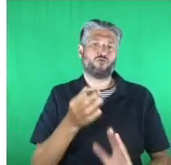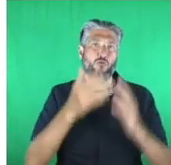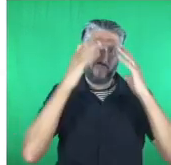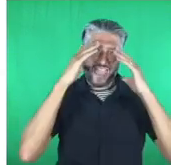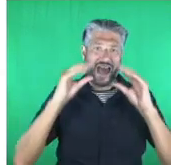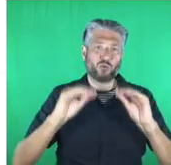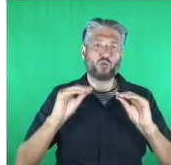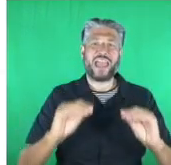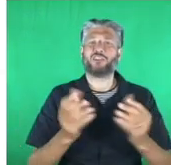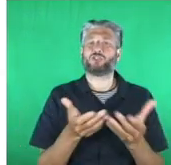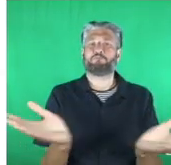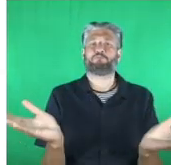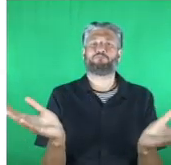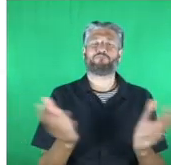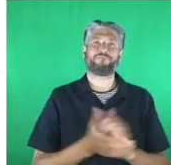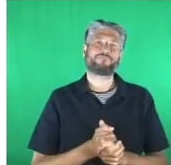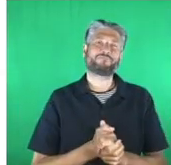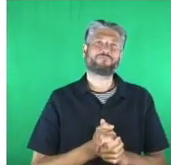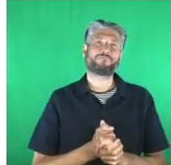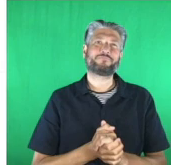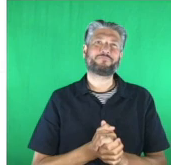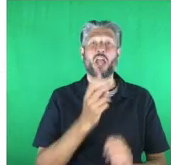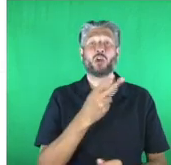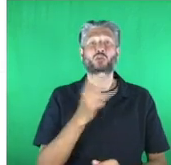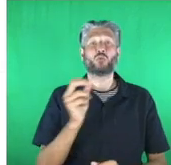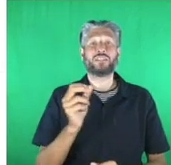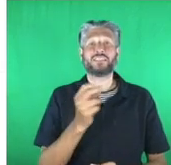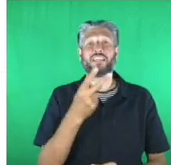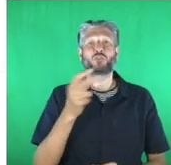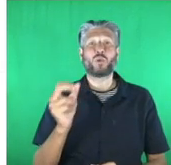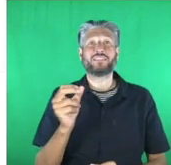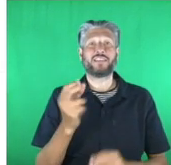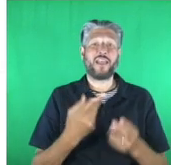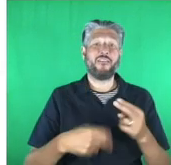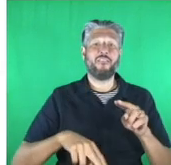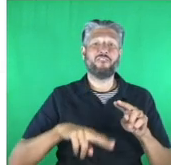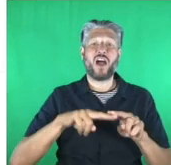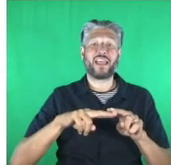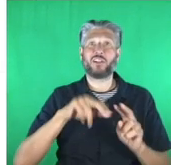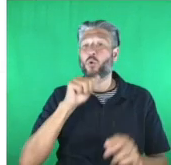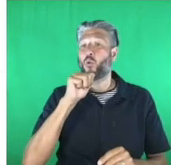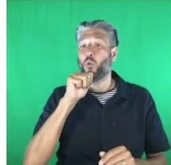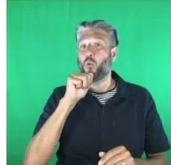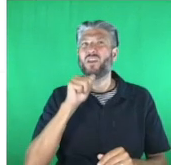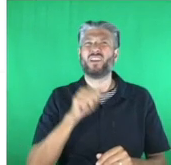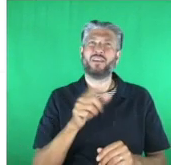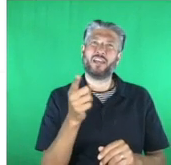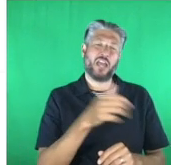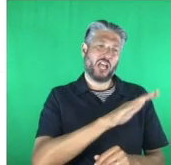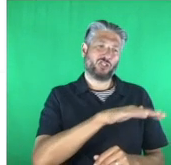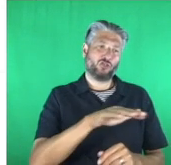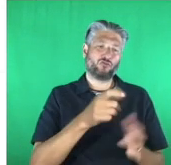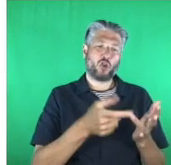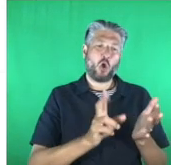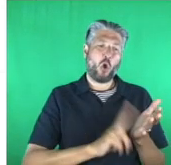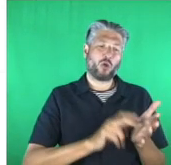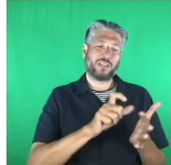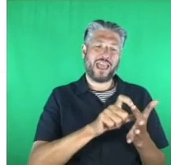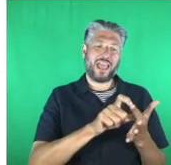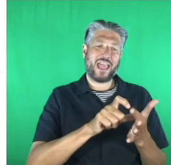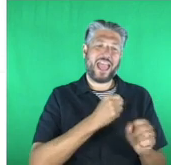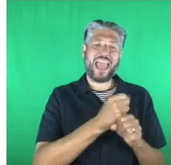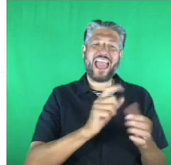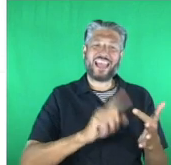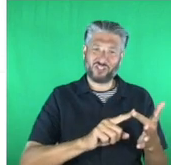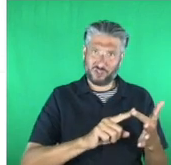2020 Tech for Good education award finalists are Children on the Edge works with local communities to support refugee